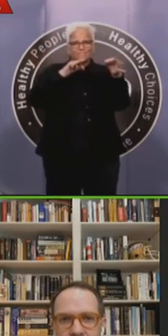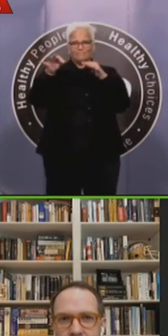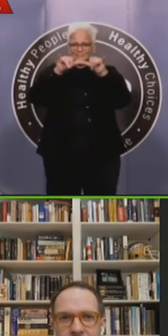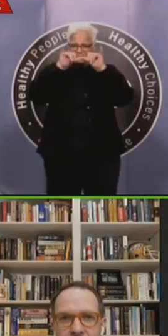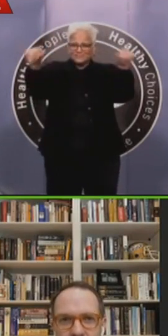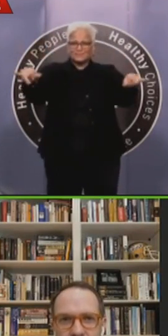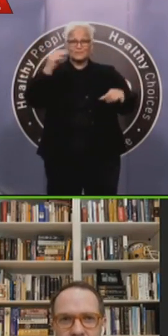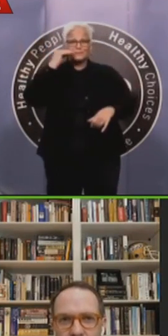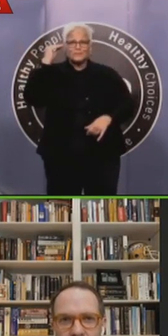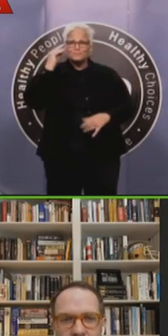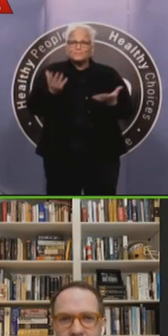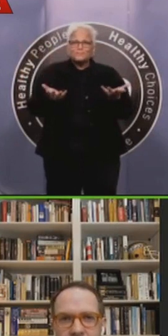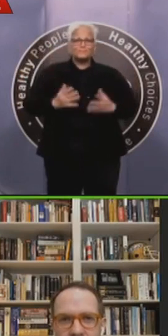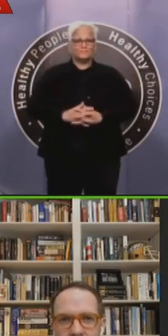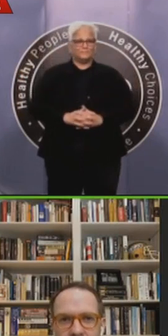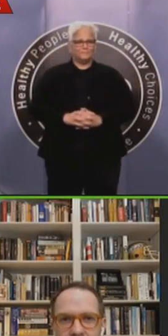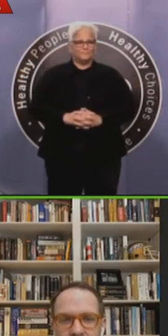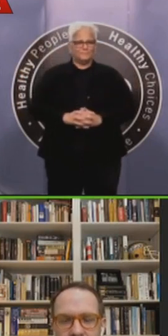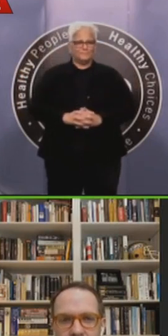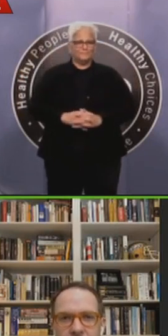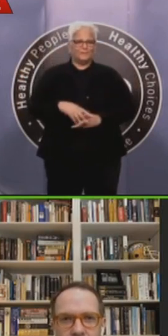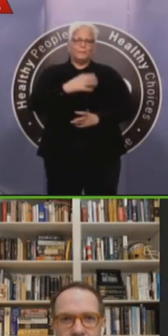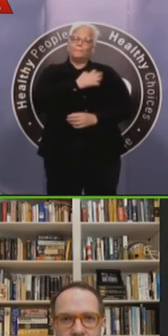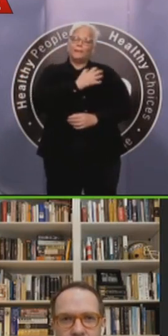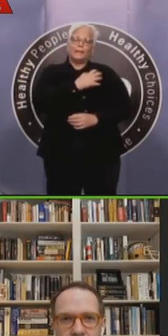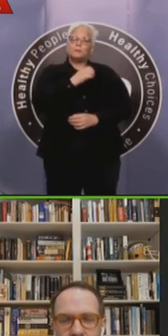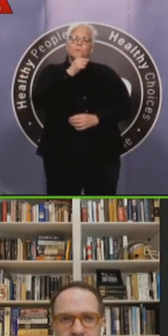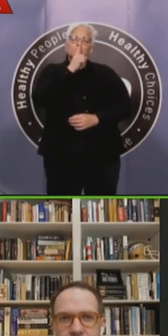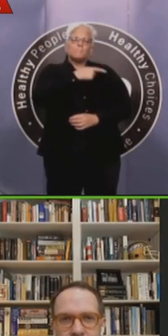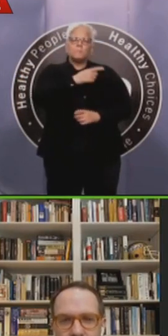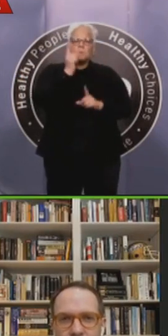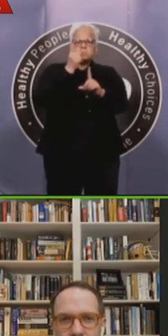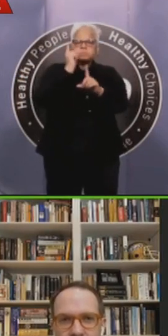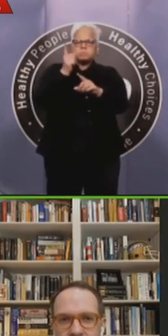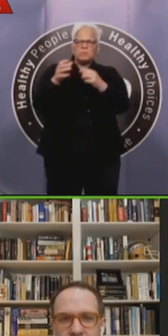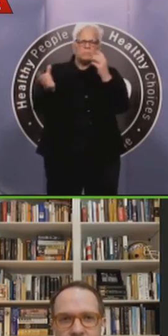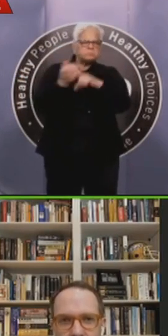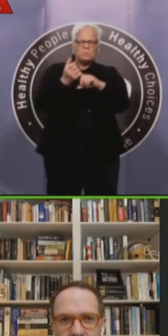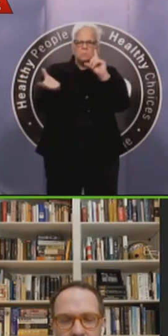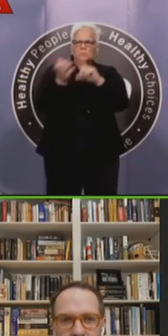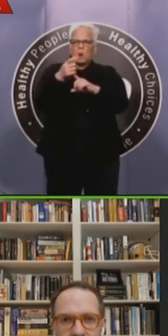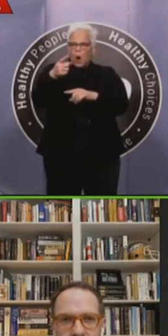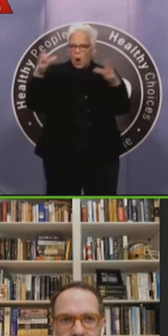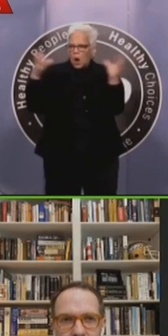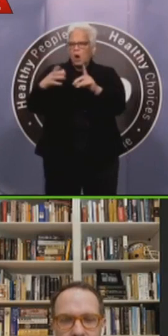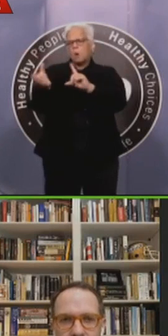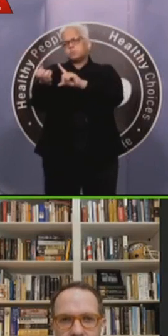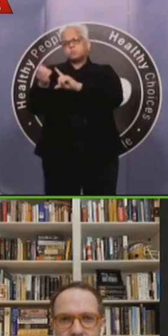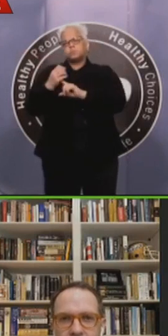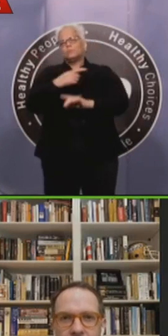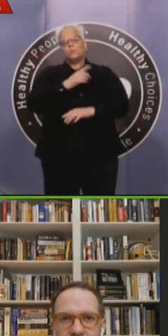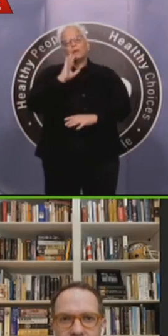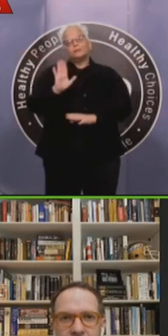uh, pastors for conducting a, uh, a service where people are all staying in their cars in a parking lot. Um,